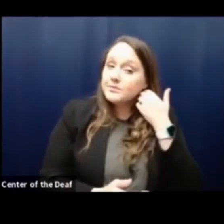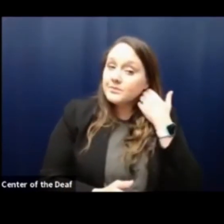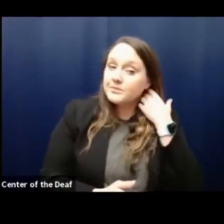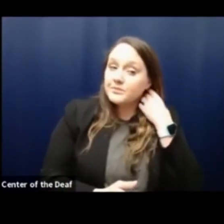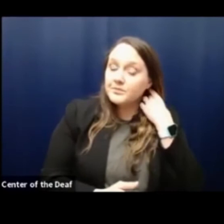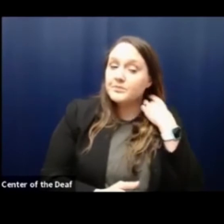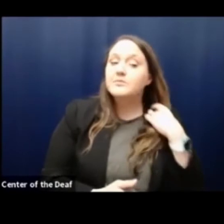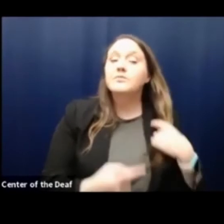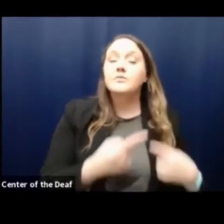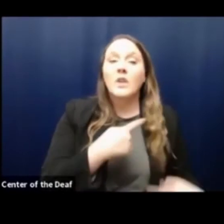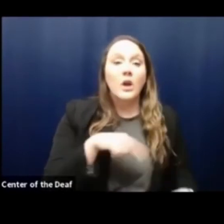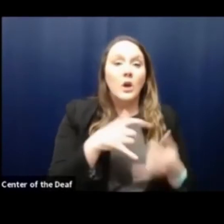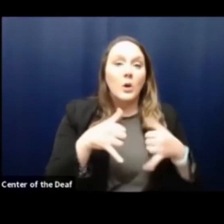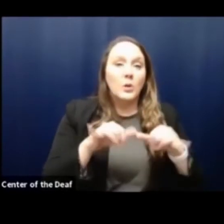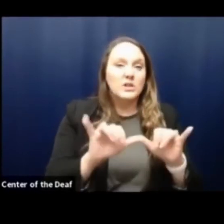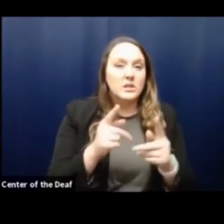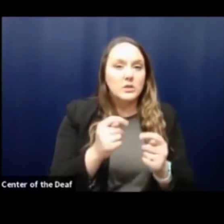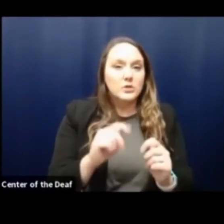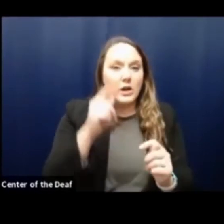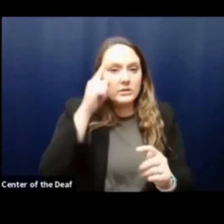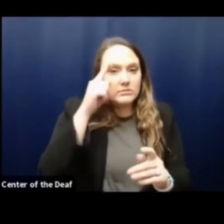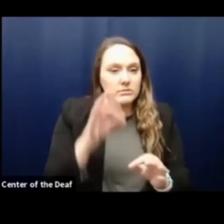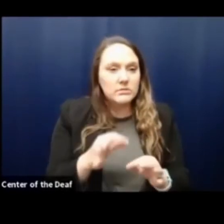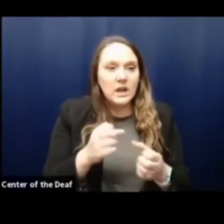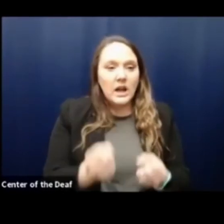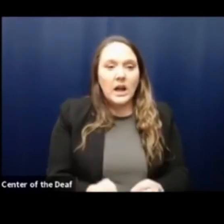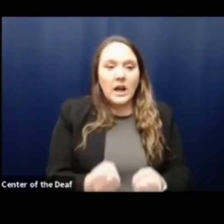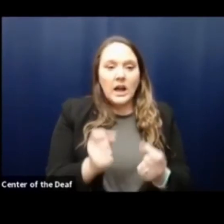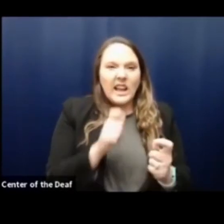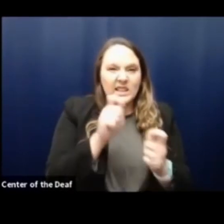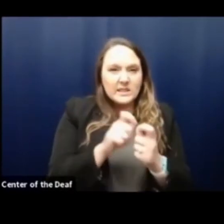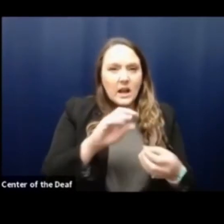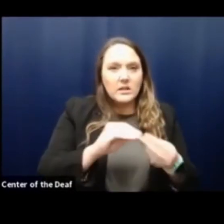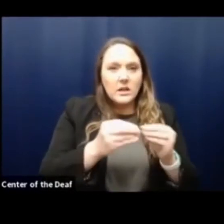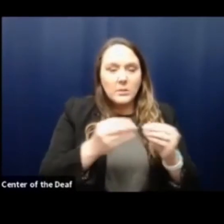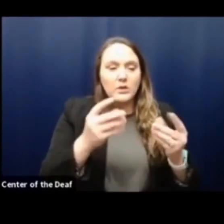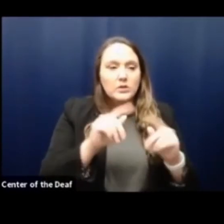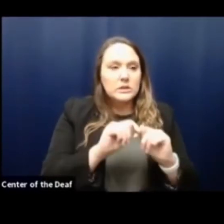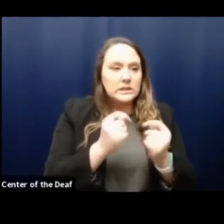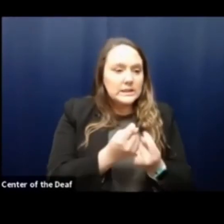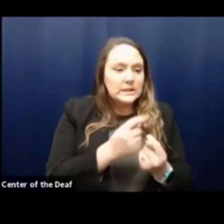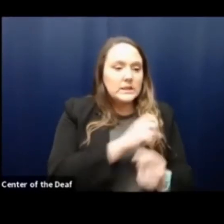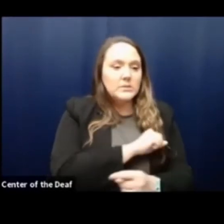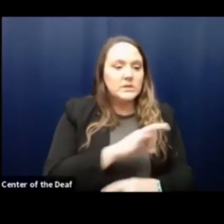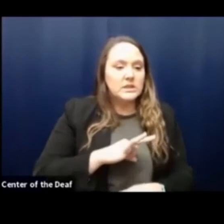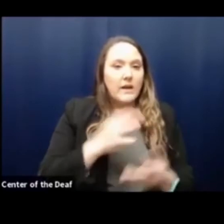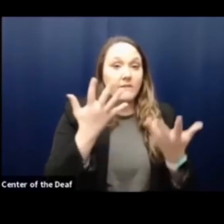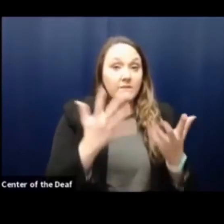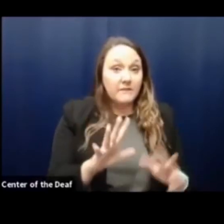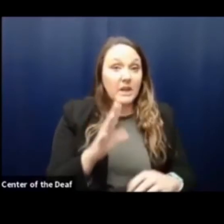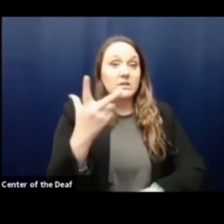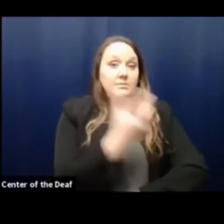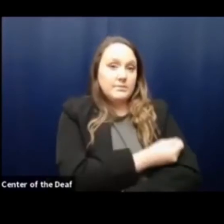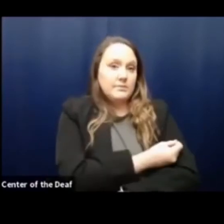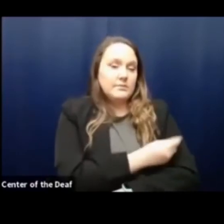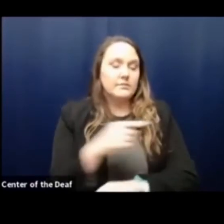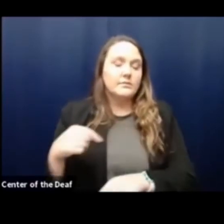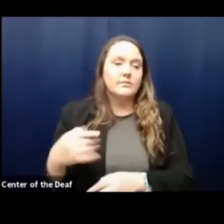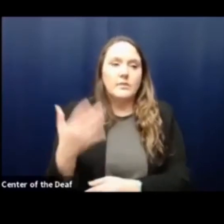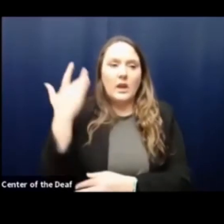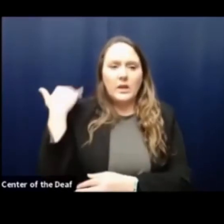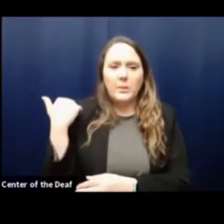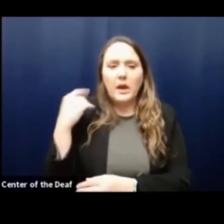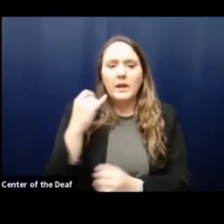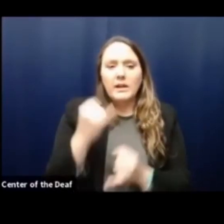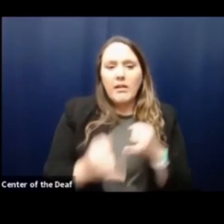So we're still trying to determine the exact numbers of our team members that have been vaccinated. Historically, as you recall, I think the last